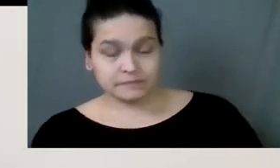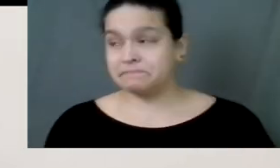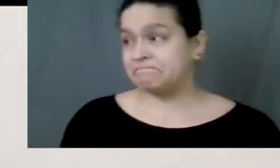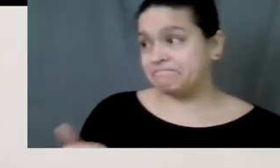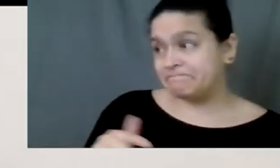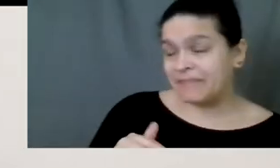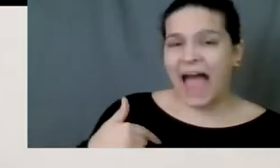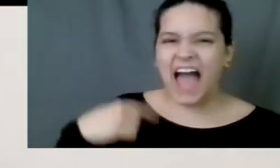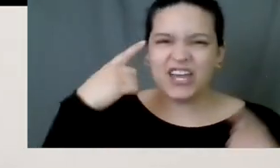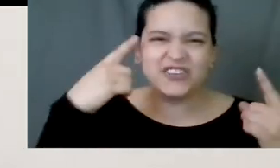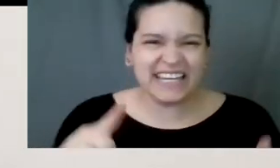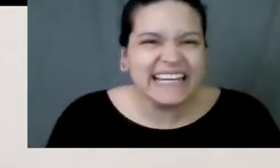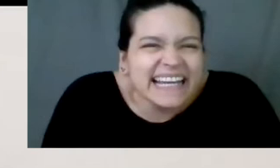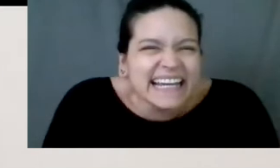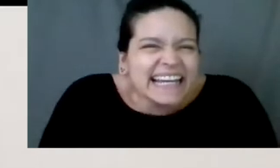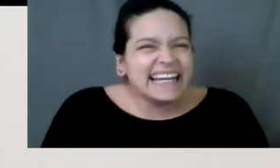I agree.